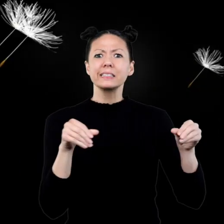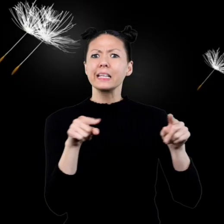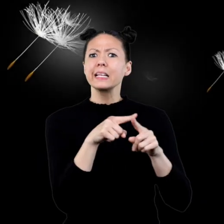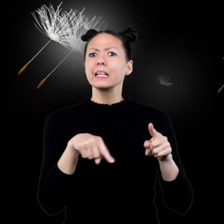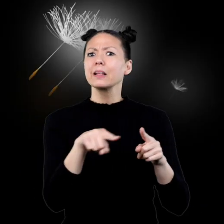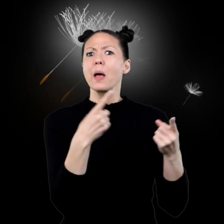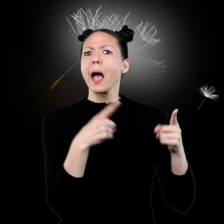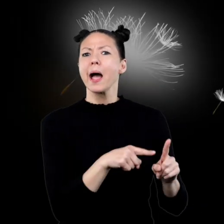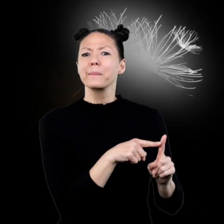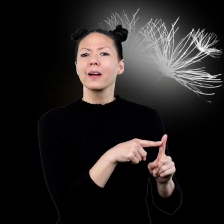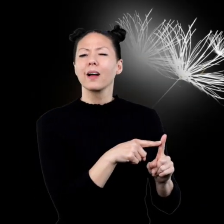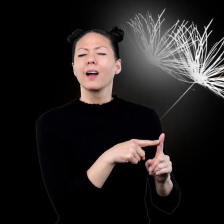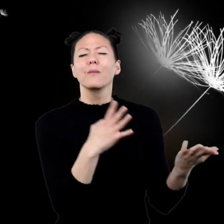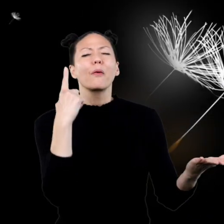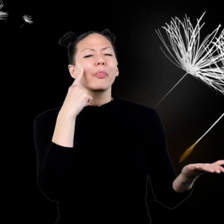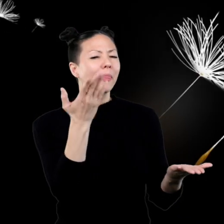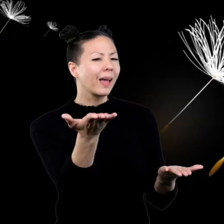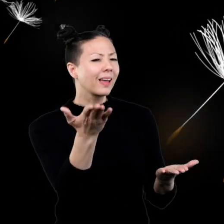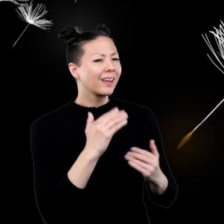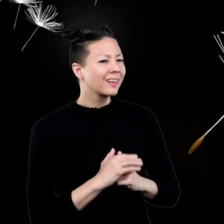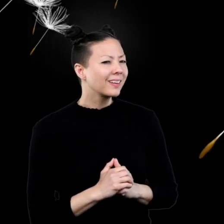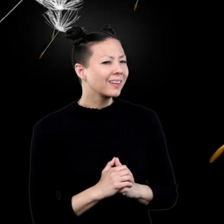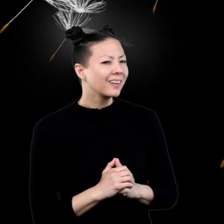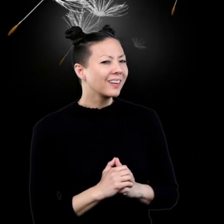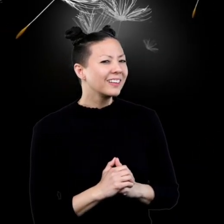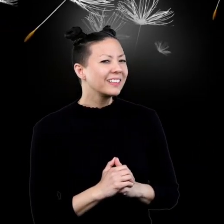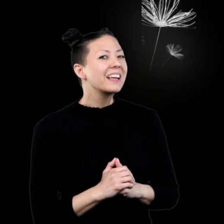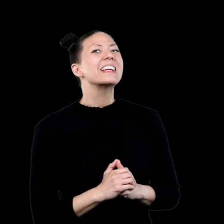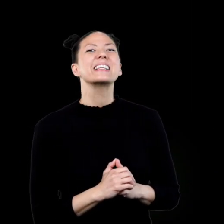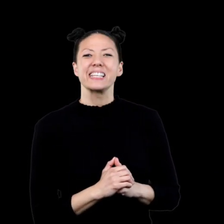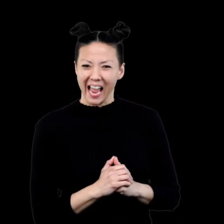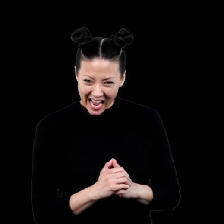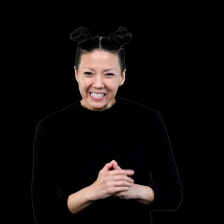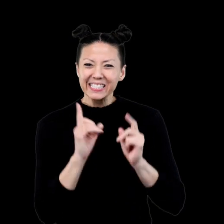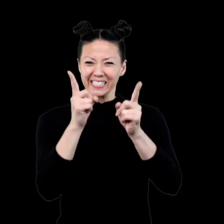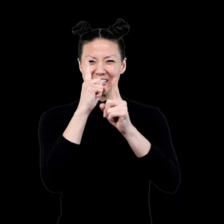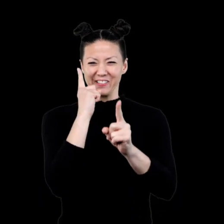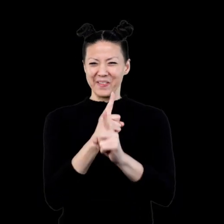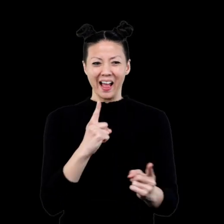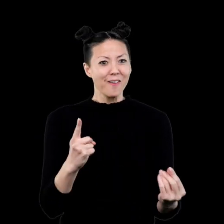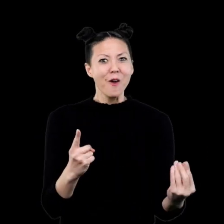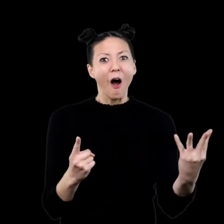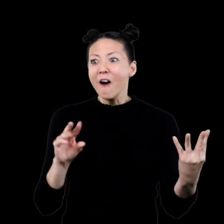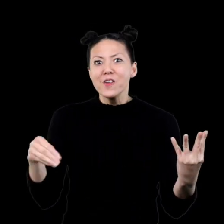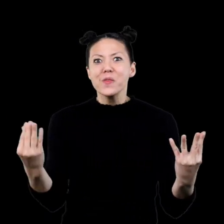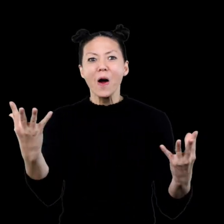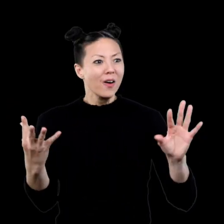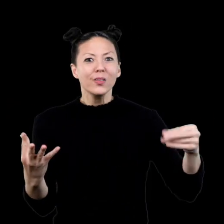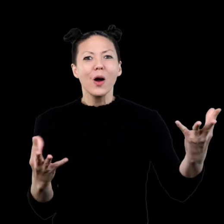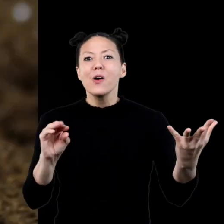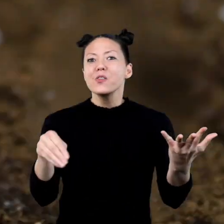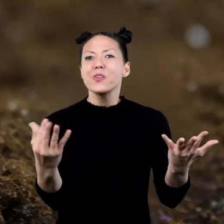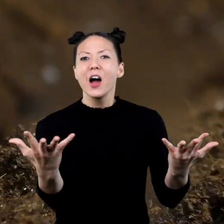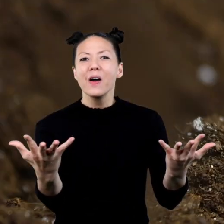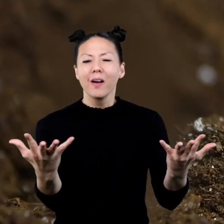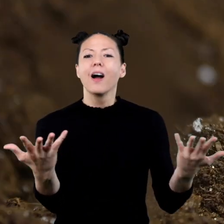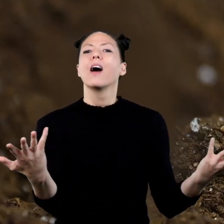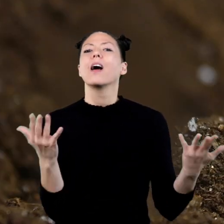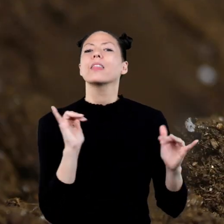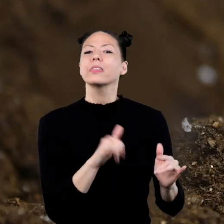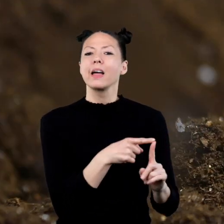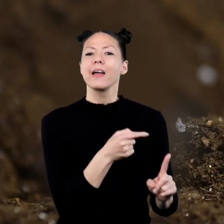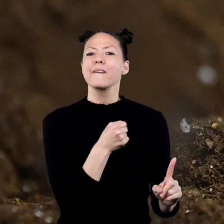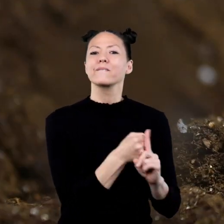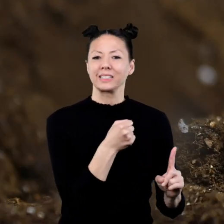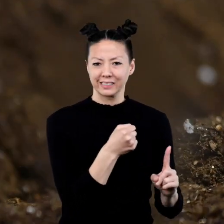effect of seeds being scattered? Can you think of what happens? That's right! The seeds then grow. What